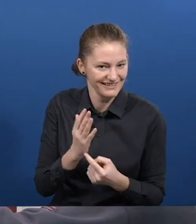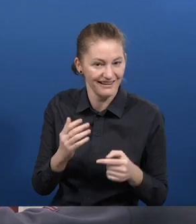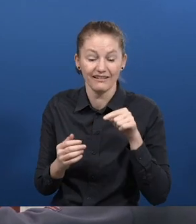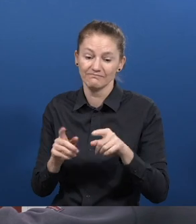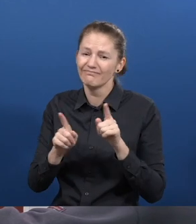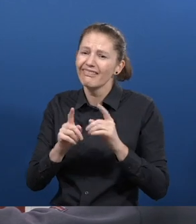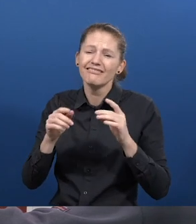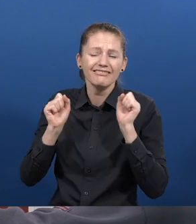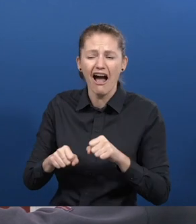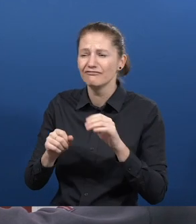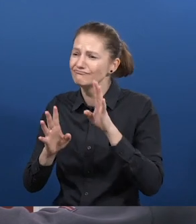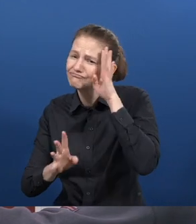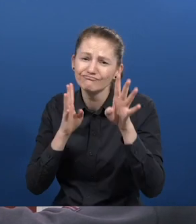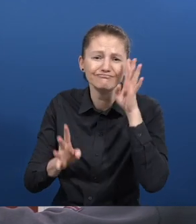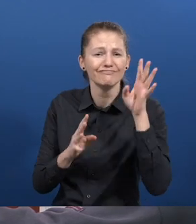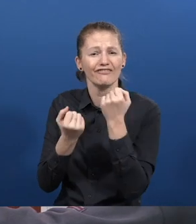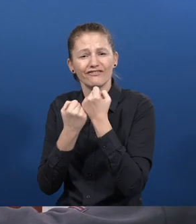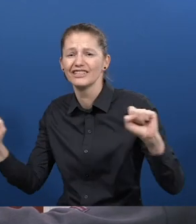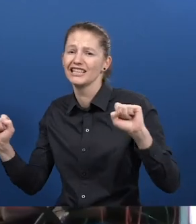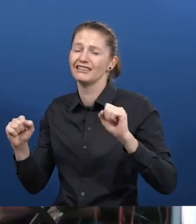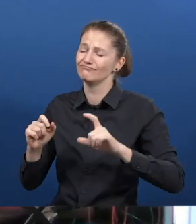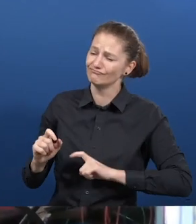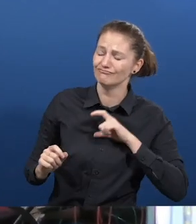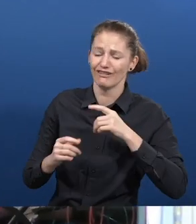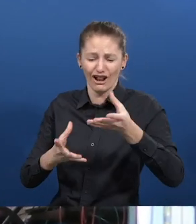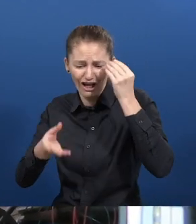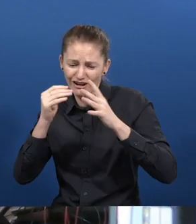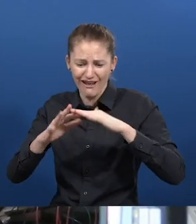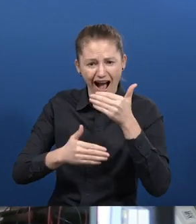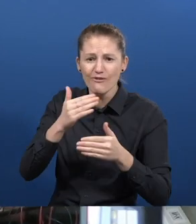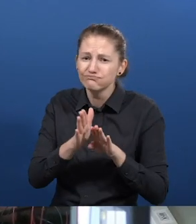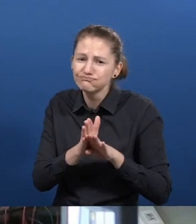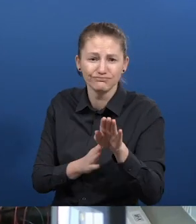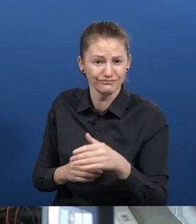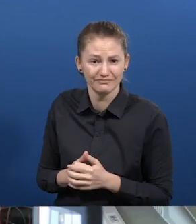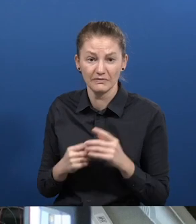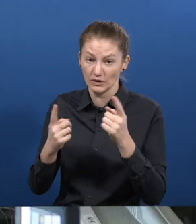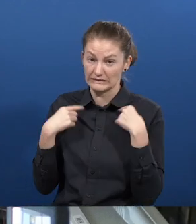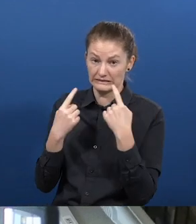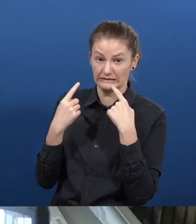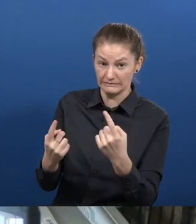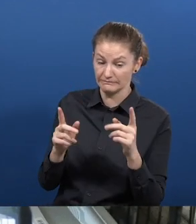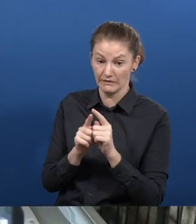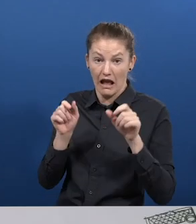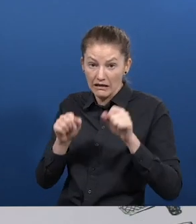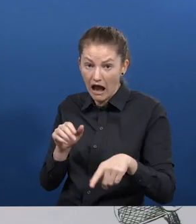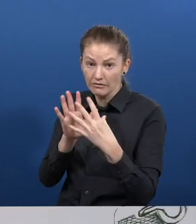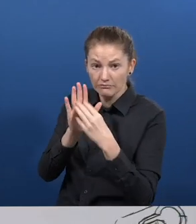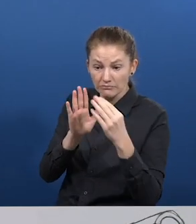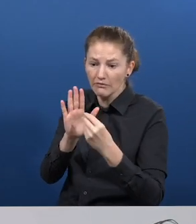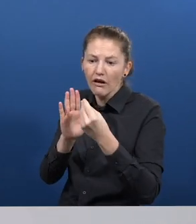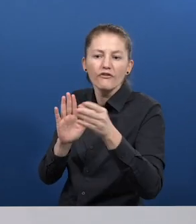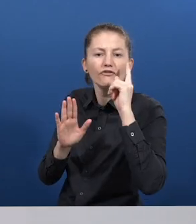encounter were born creativity, learning and self-confidence. So we said, can't we try to replicate this for other people?